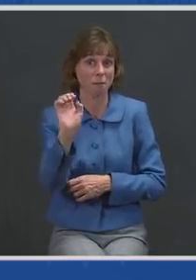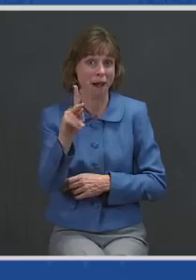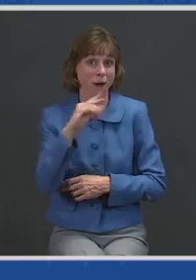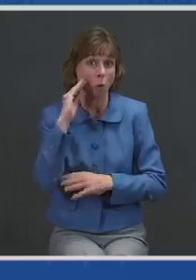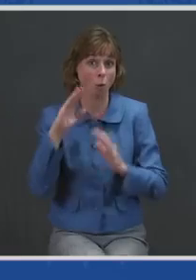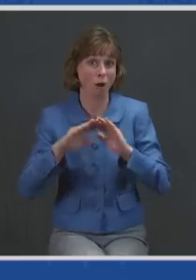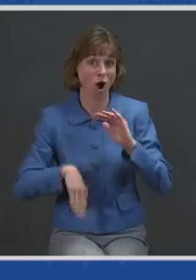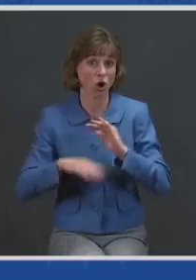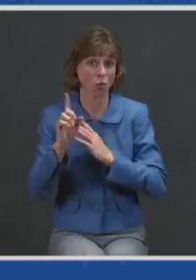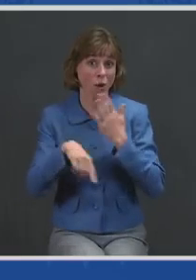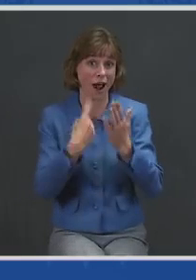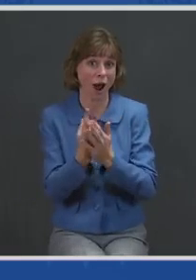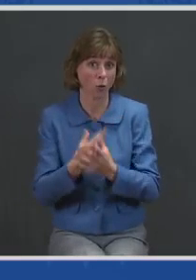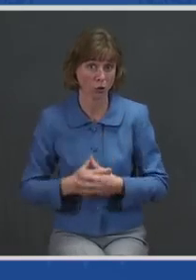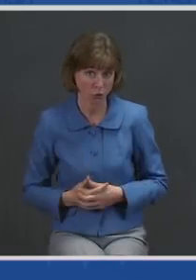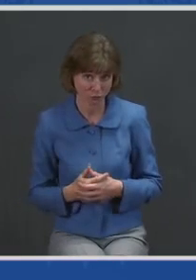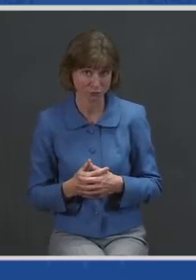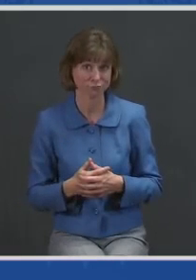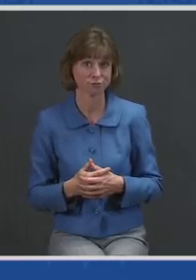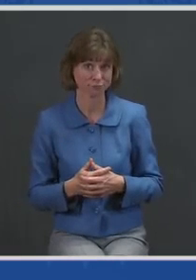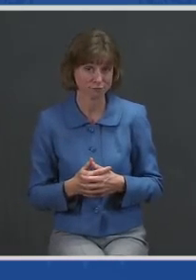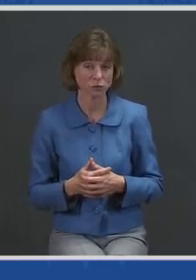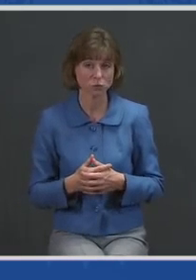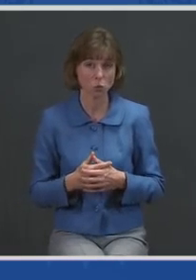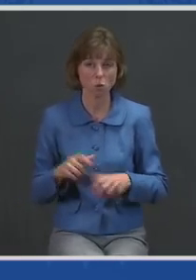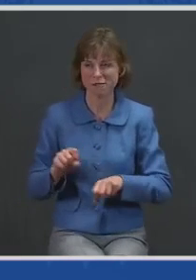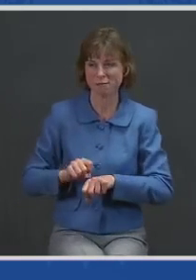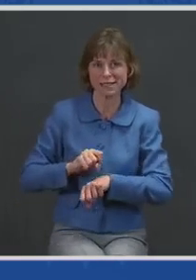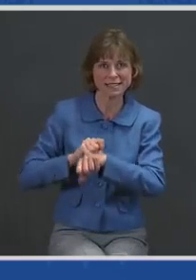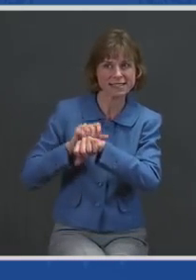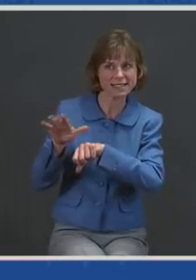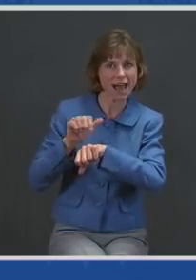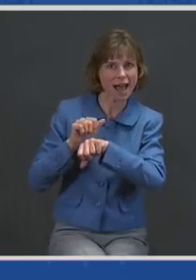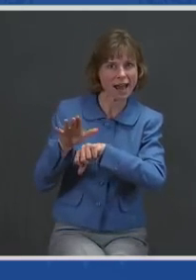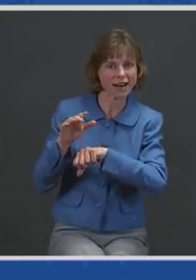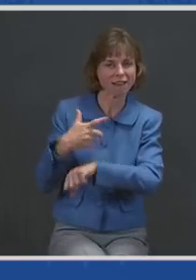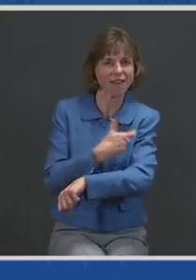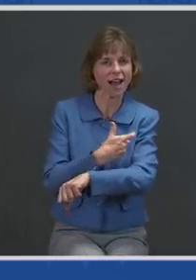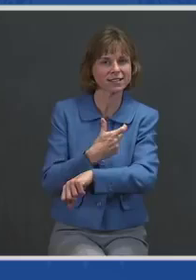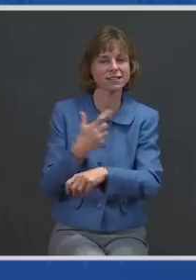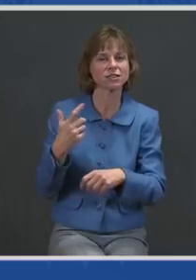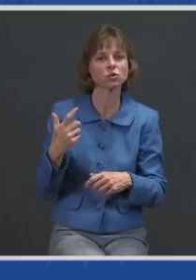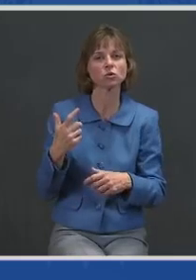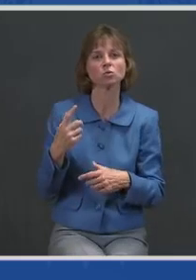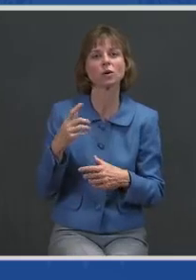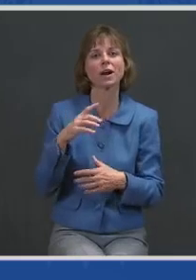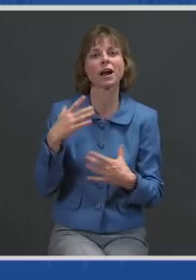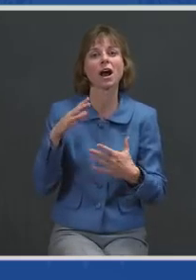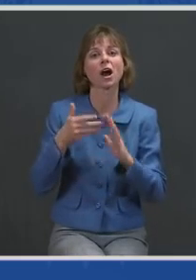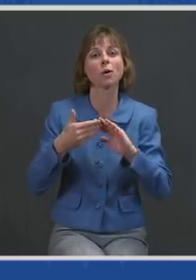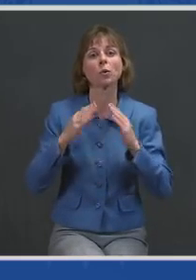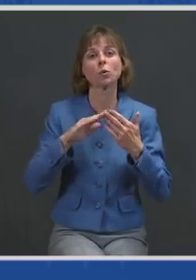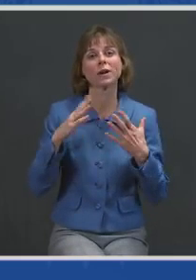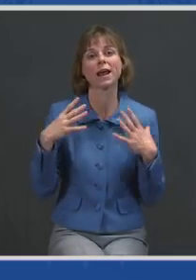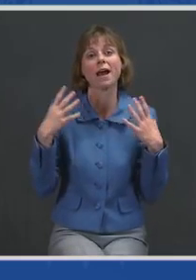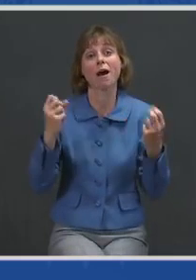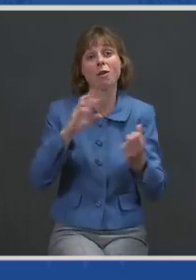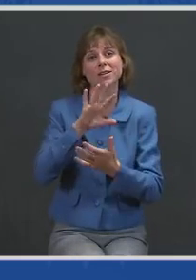We've been sending vaccines to hundreds of community health centers all across America, located in underserved areas.